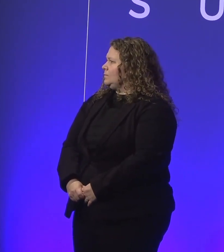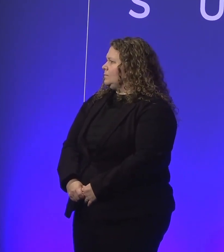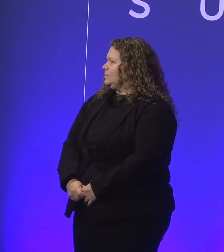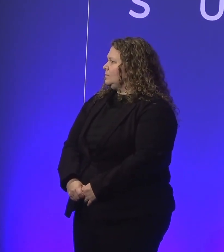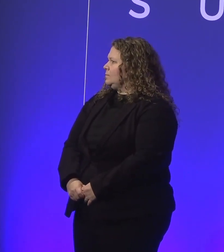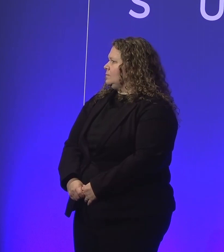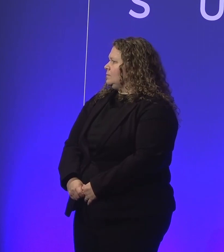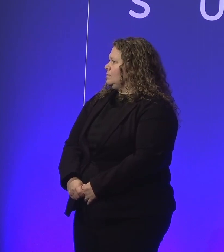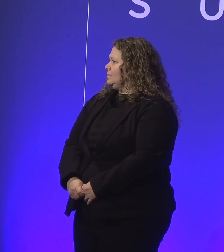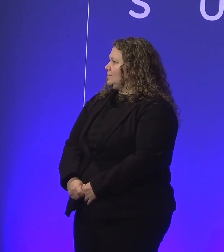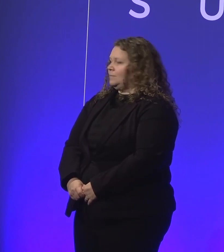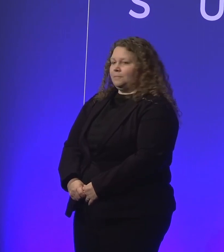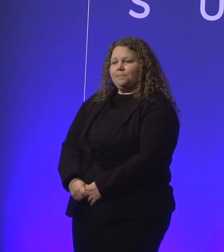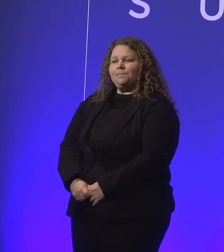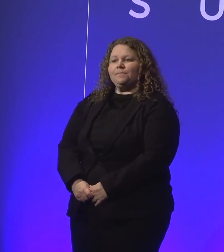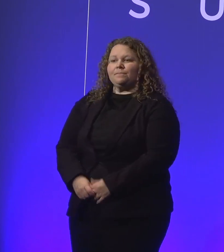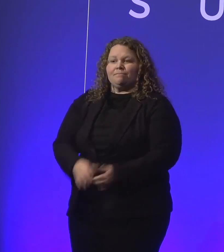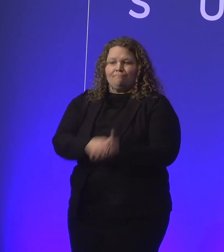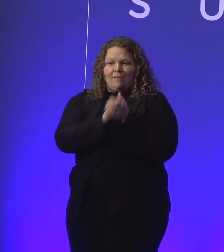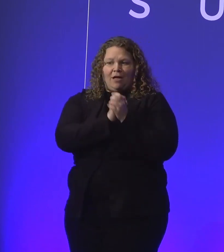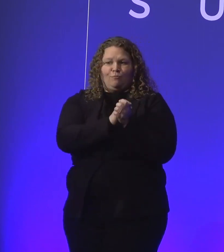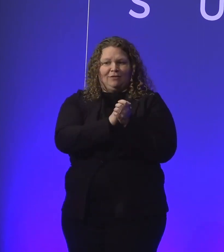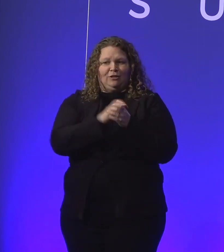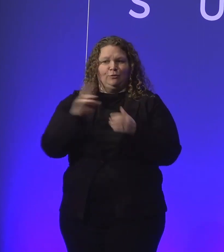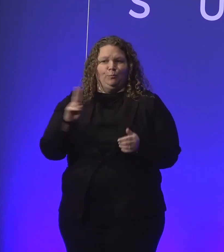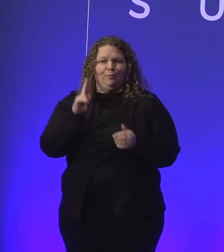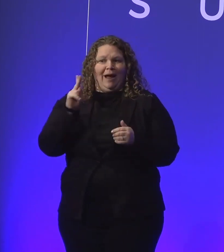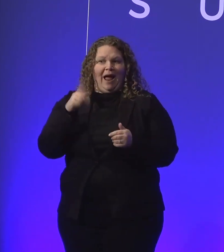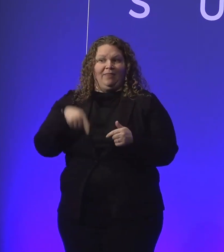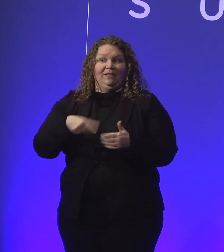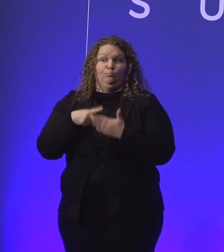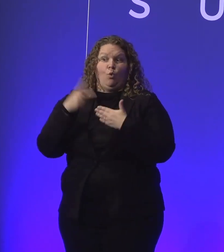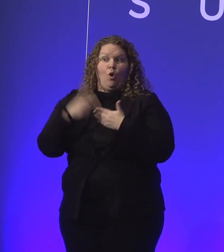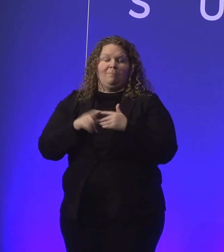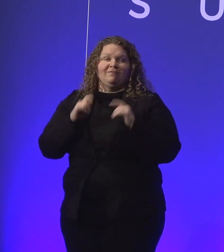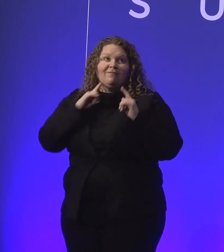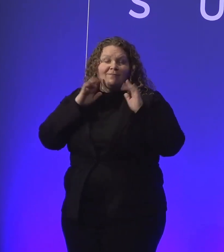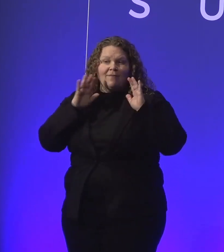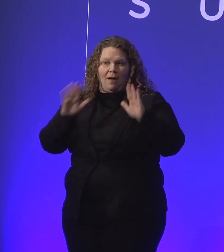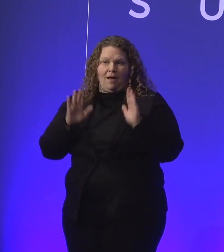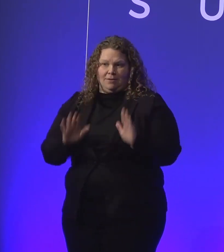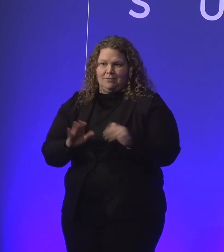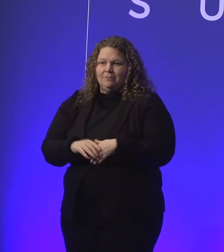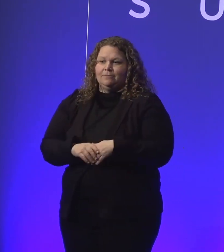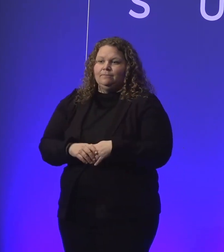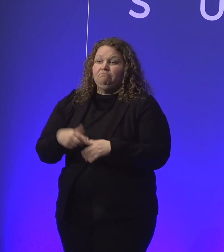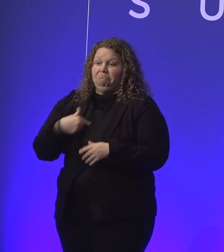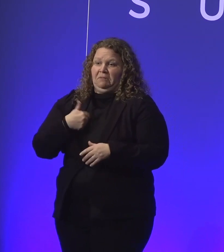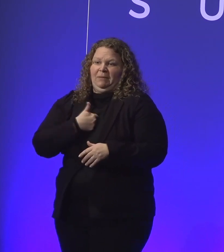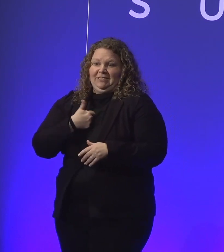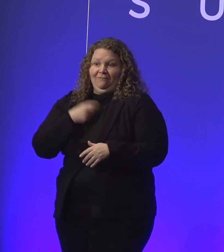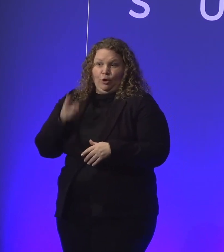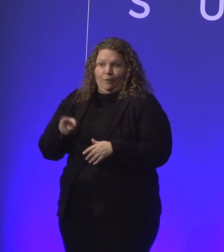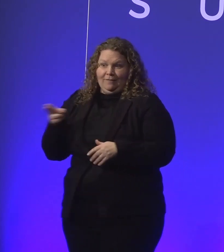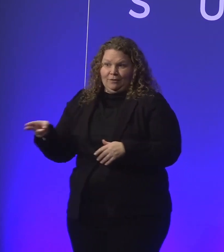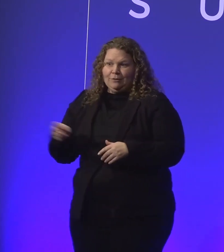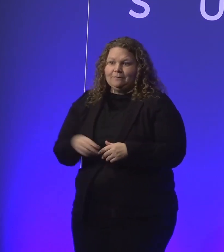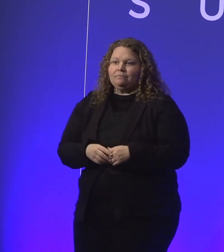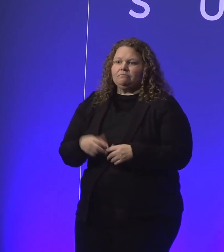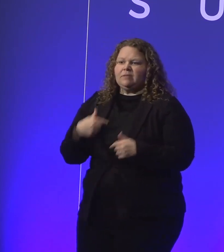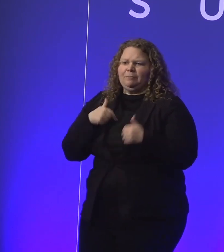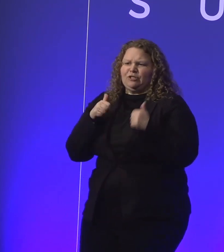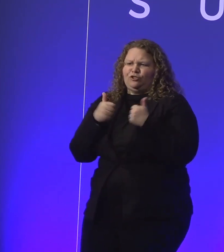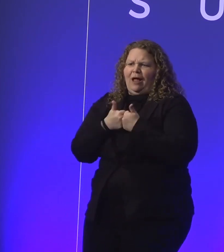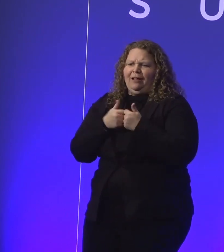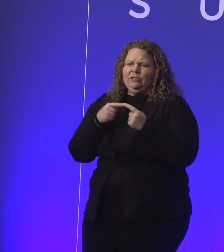I want to congratulate the UK. This program is fantastic. I am hard of hearing. I'm challenged to see